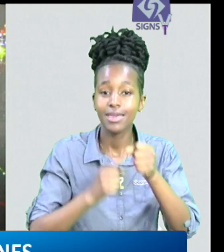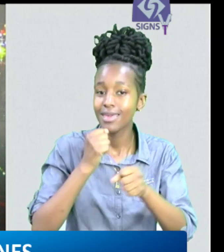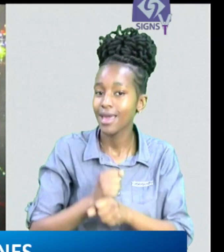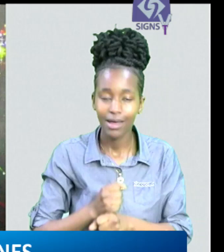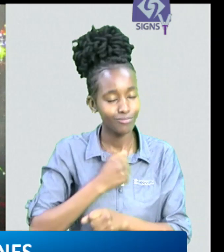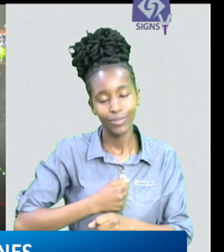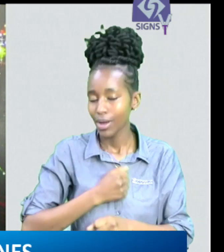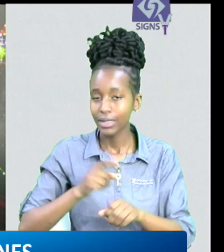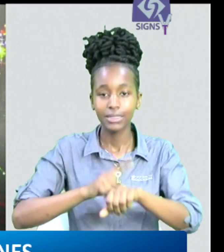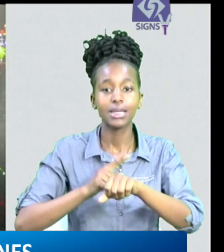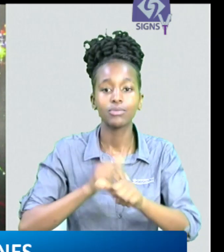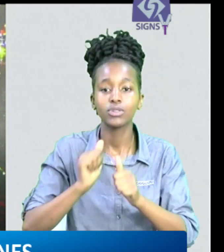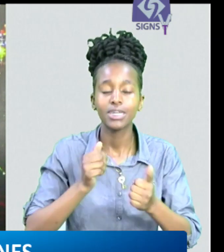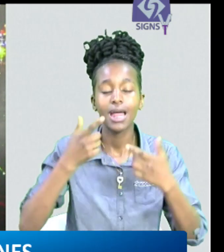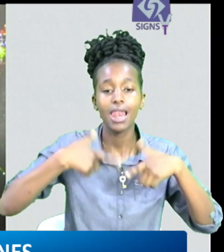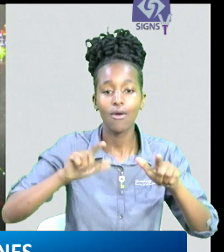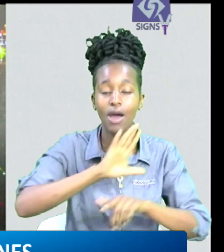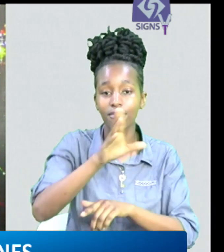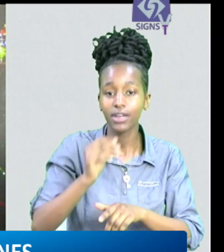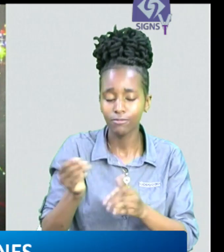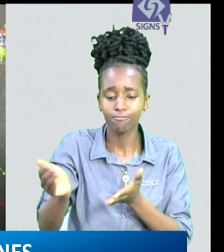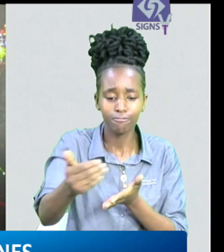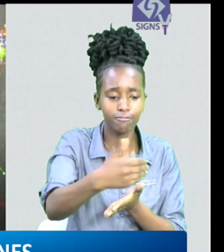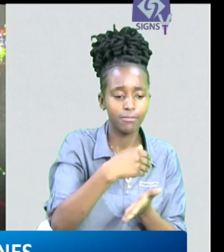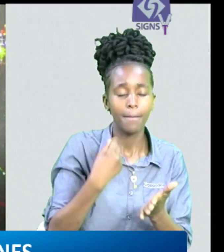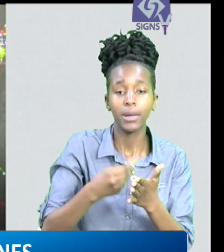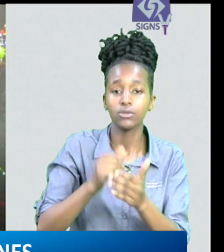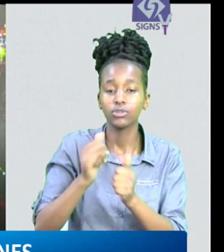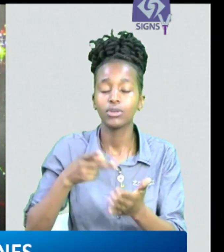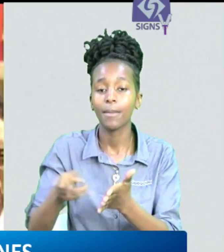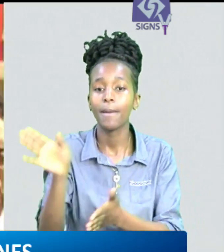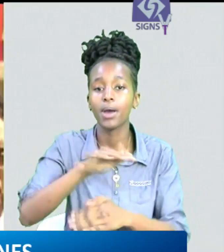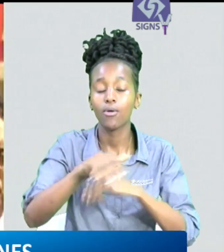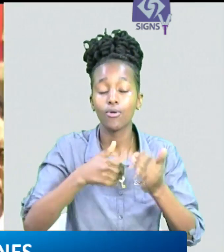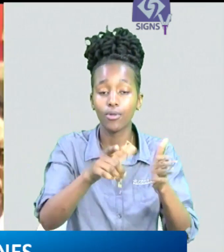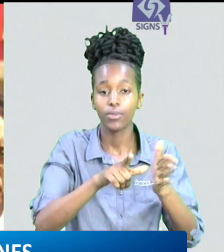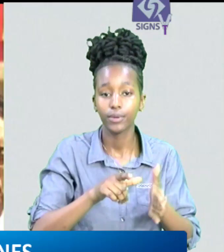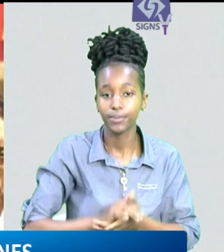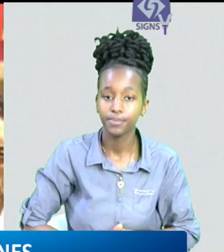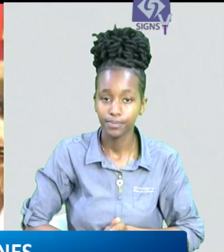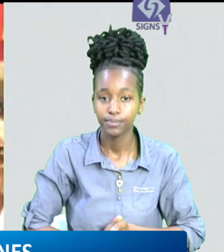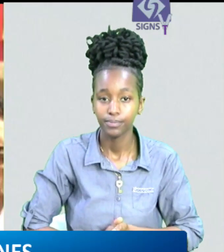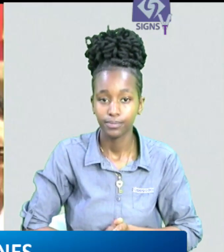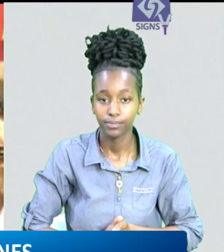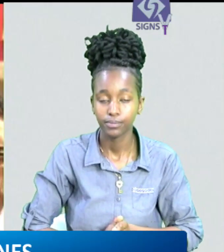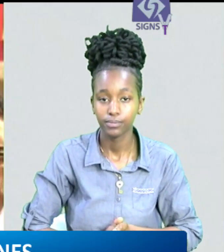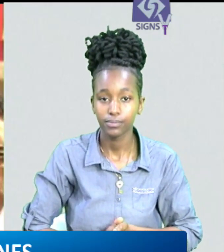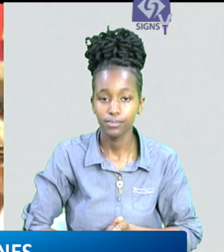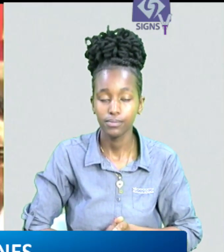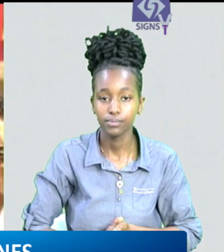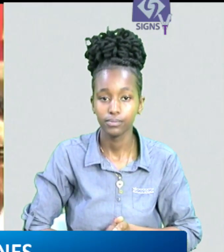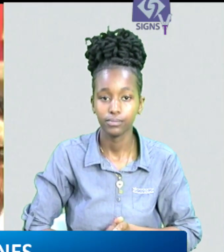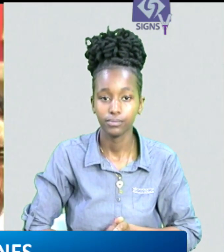african countries gather enough resources for repayment let the declaration of our commitment